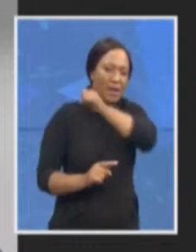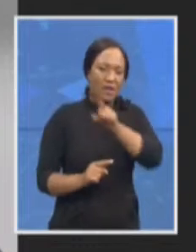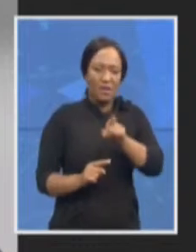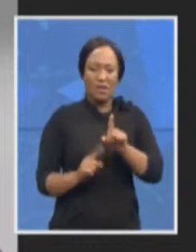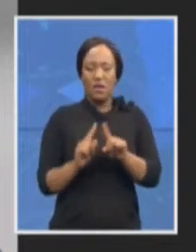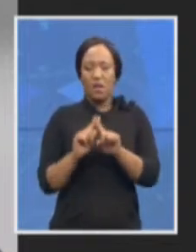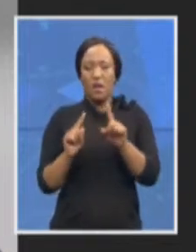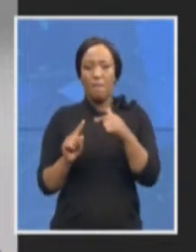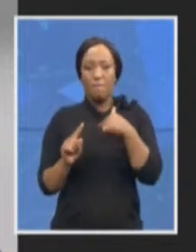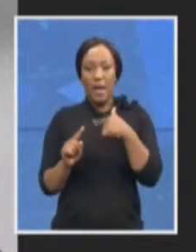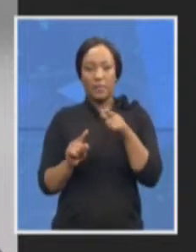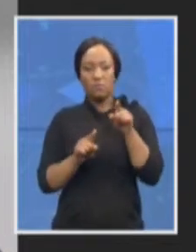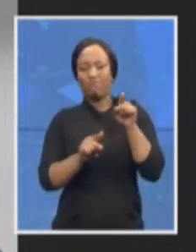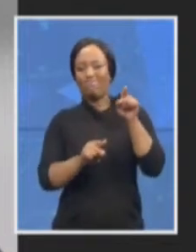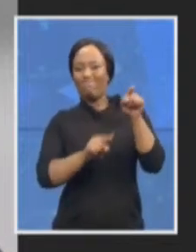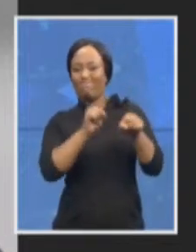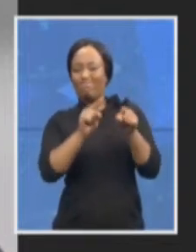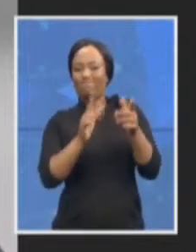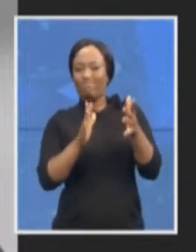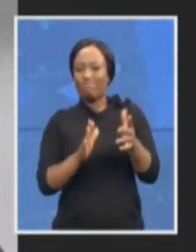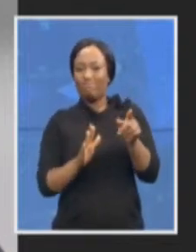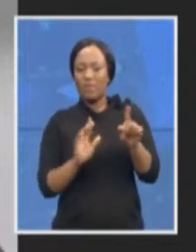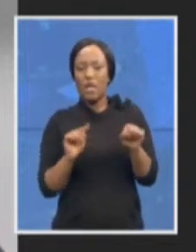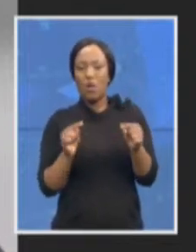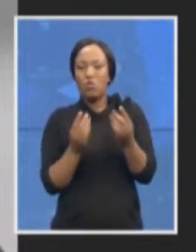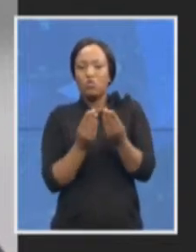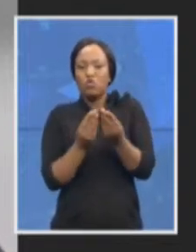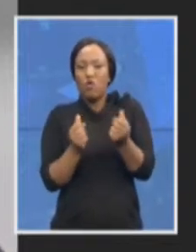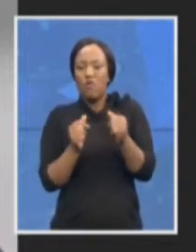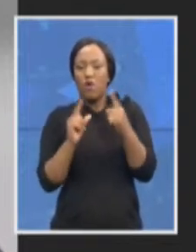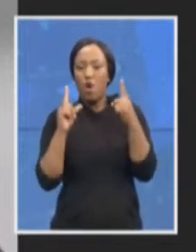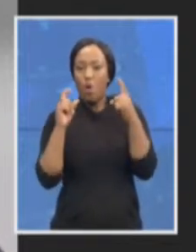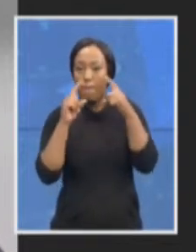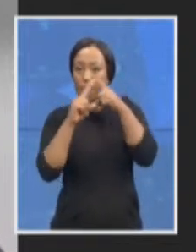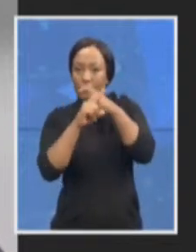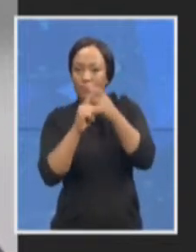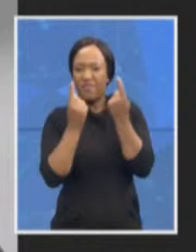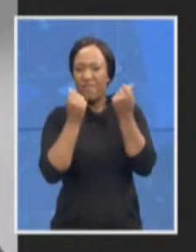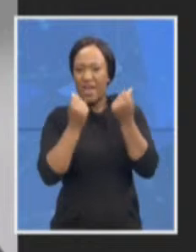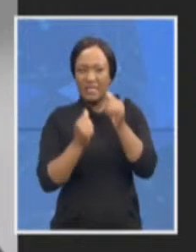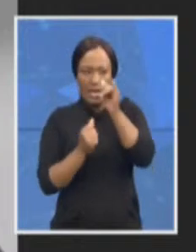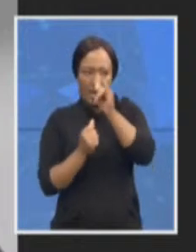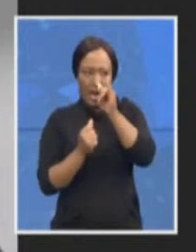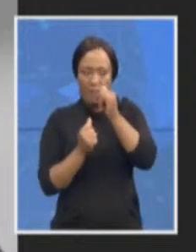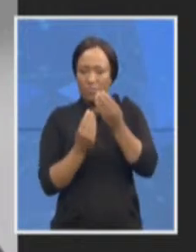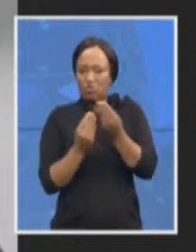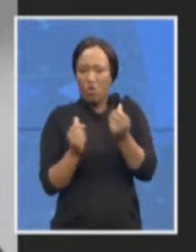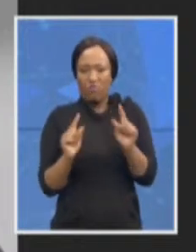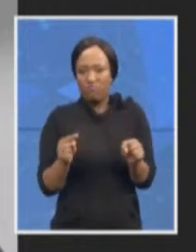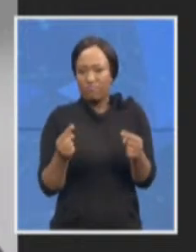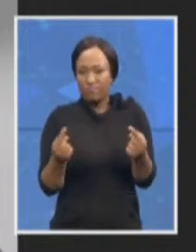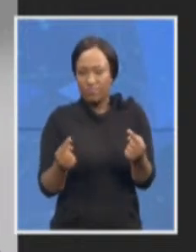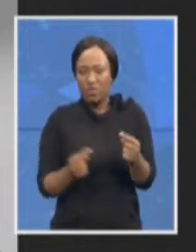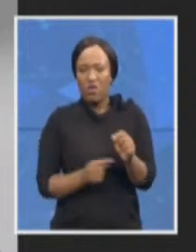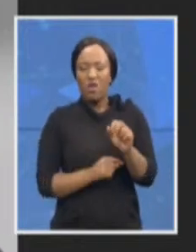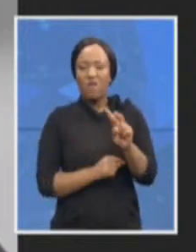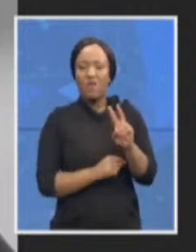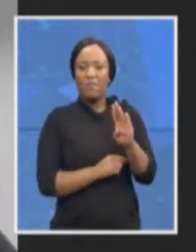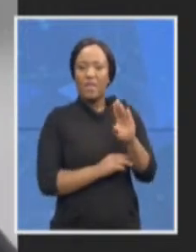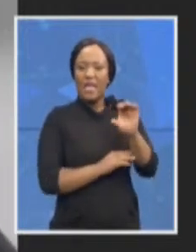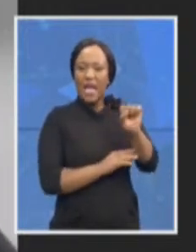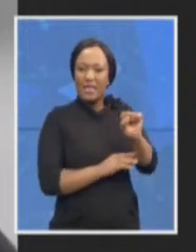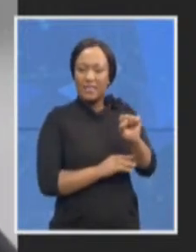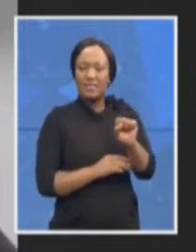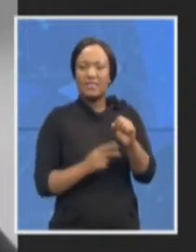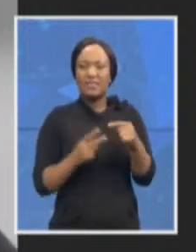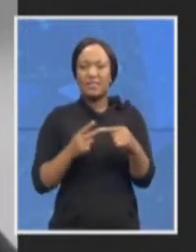deal with complex financial crimes other than VBS and Steinhoff are there any other serious financial crimes